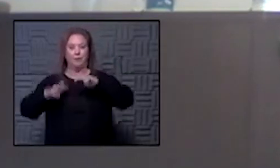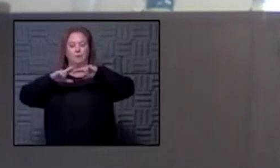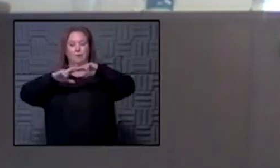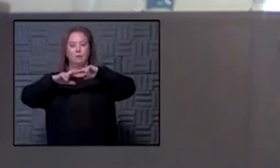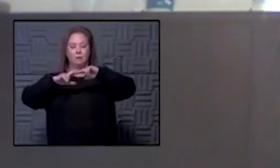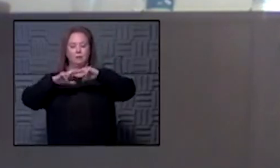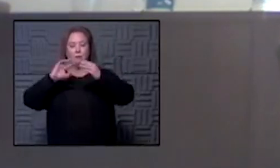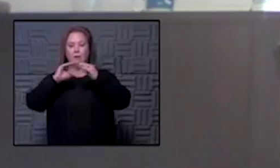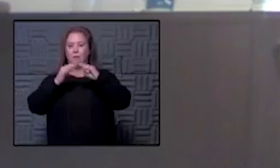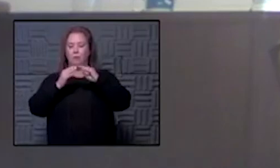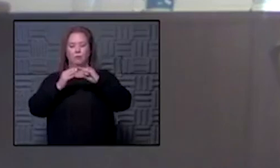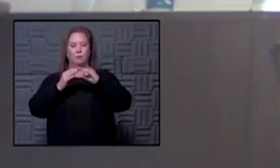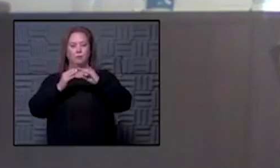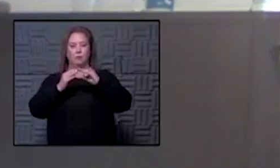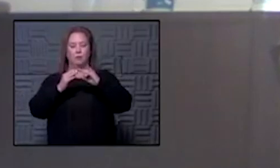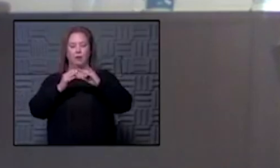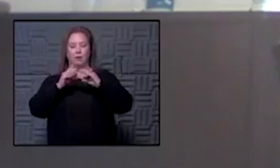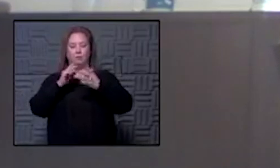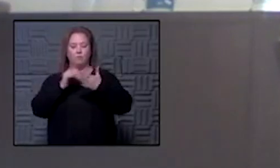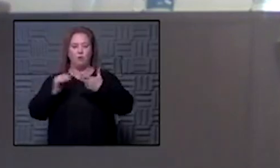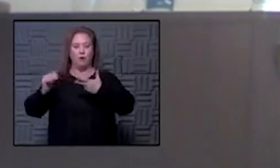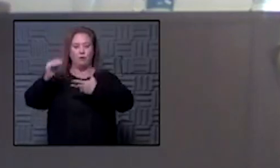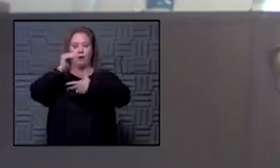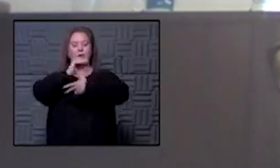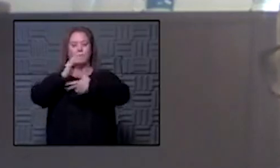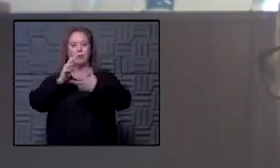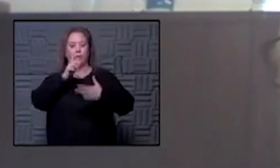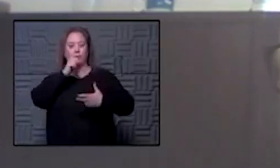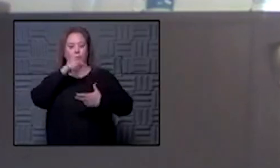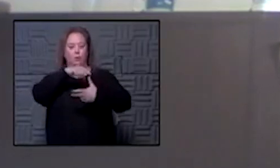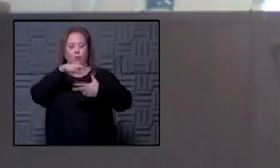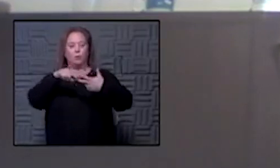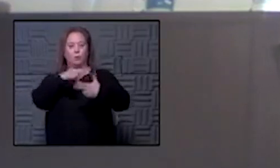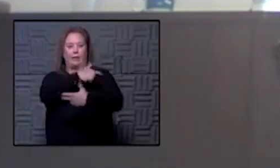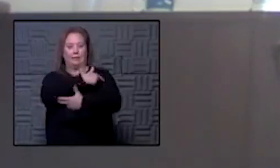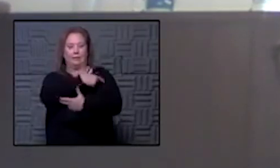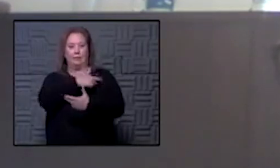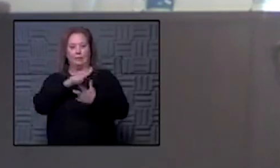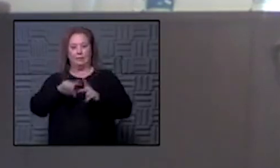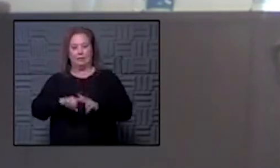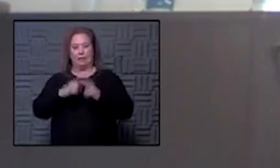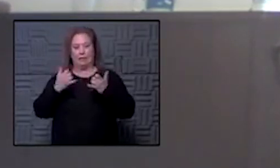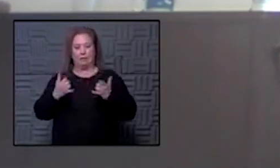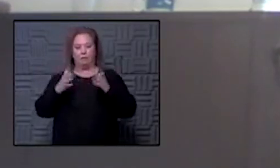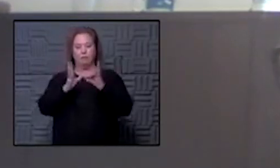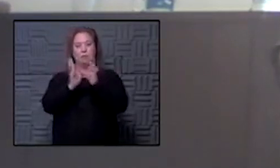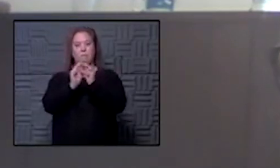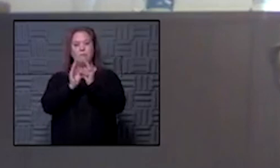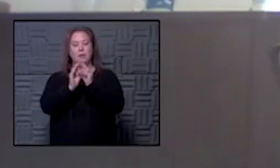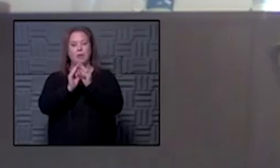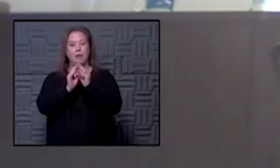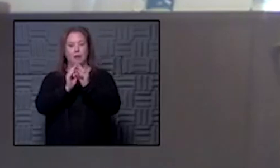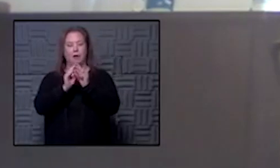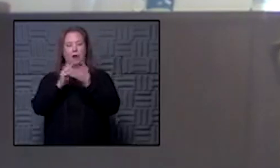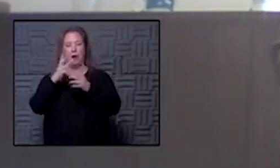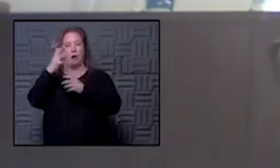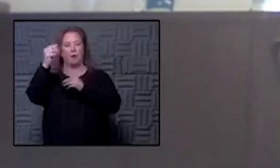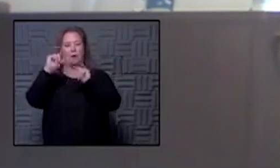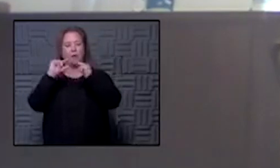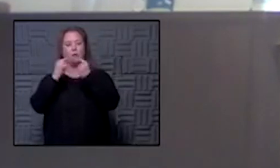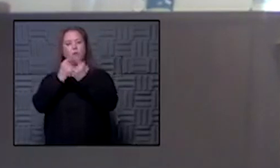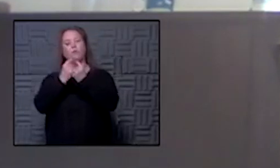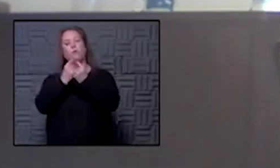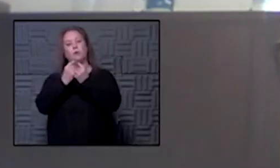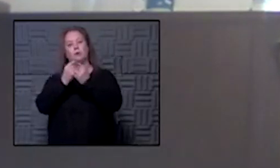and uh being prioritized and and we actually today starts a meeting of an external group that